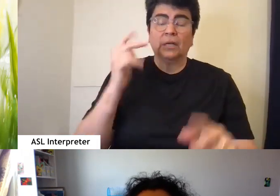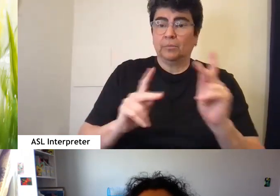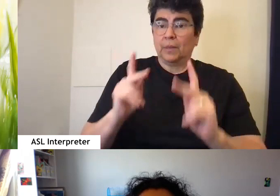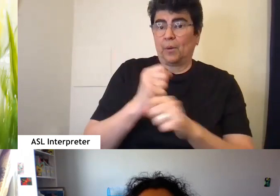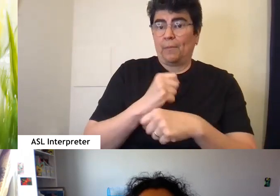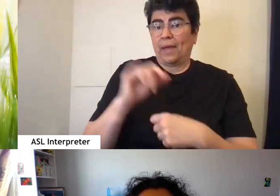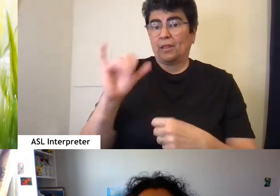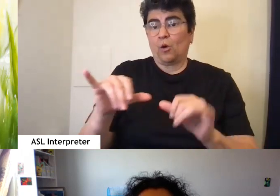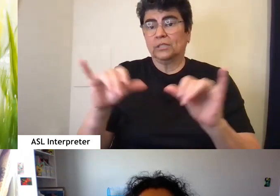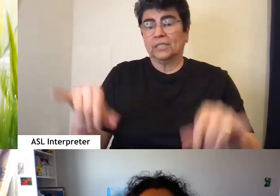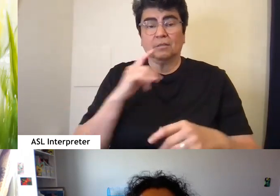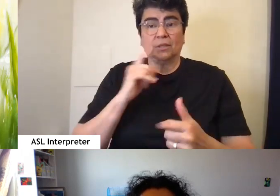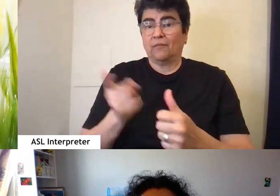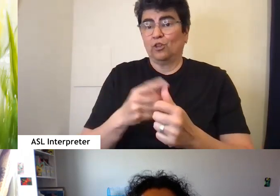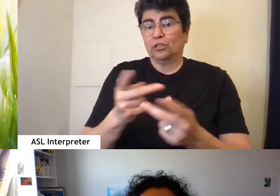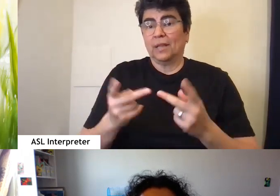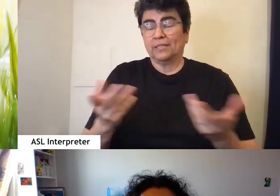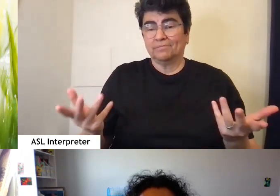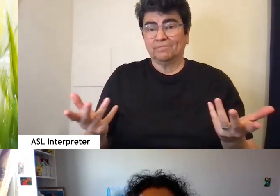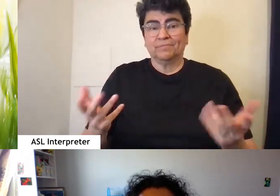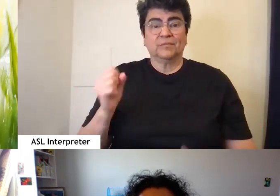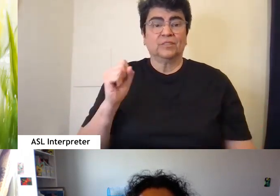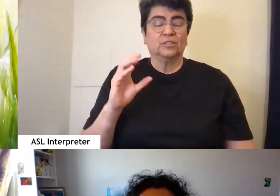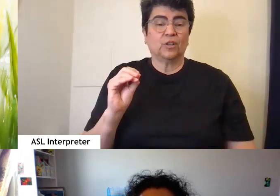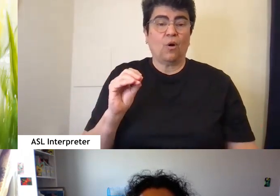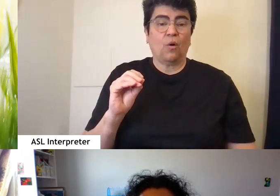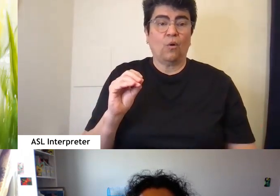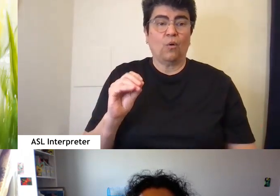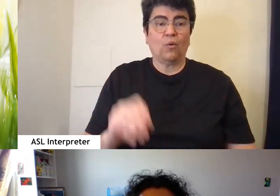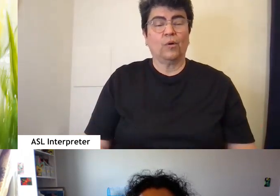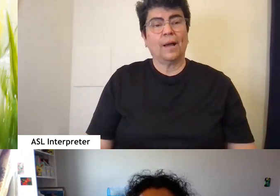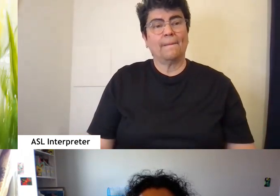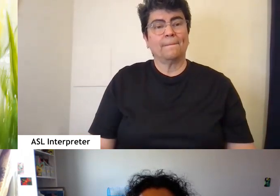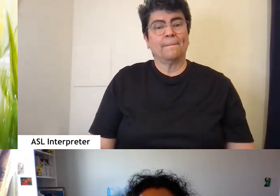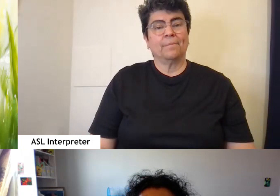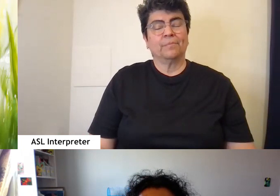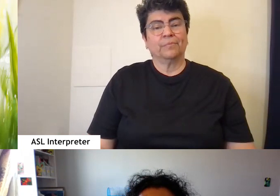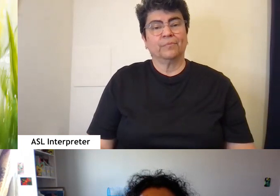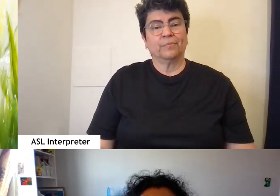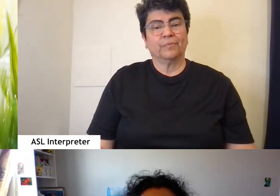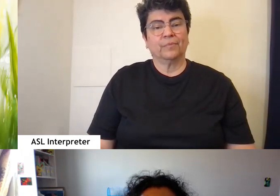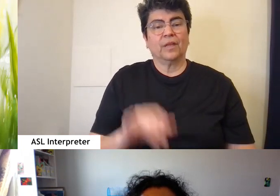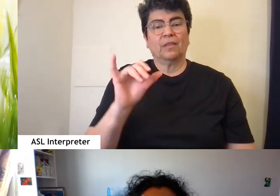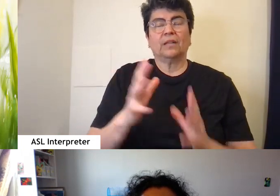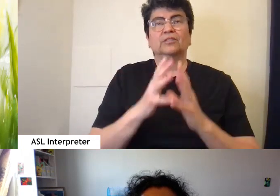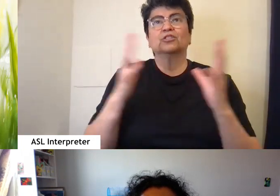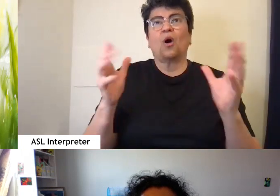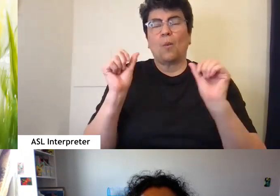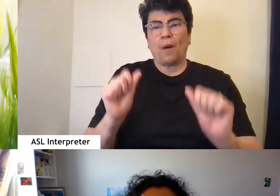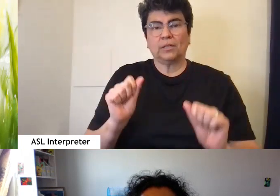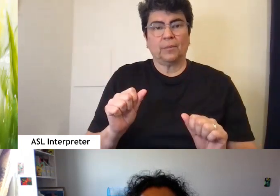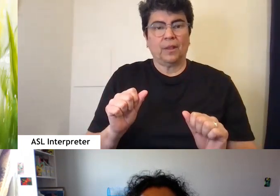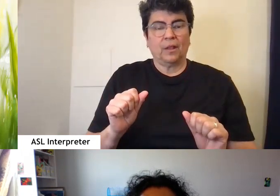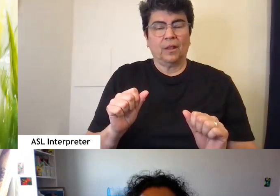those systems in the first place. So it's it's it's so possible to